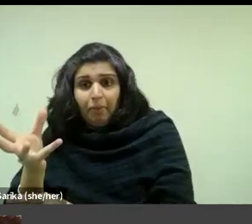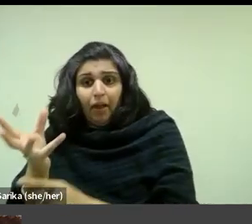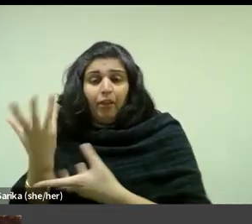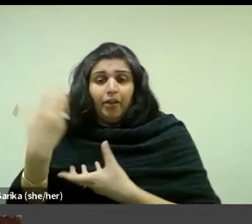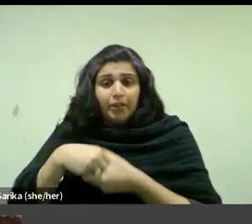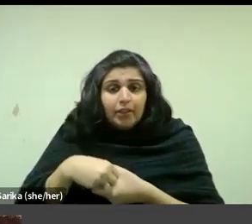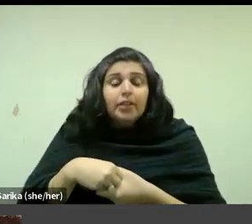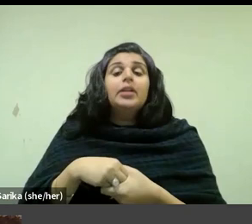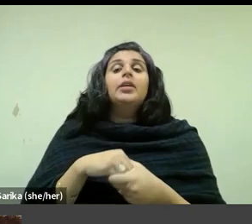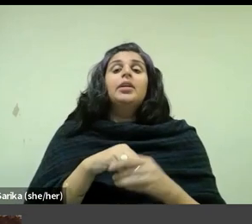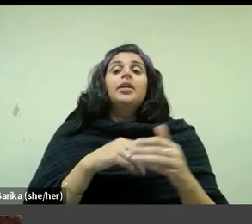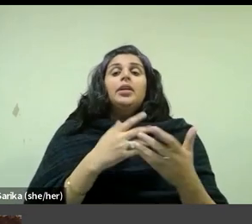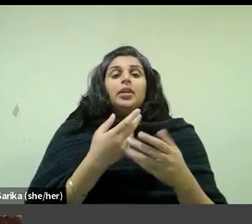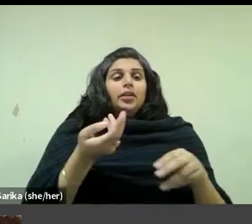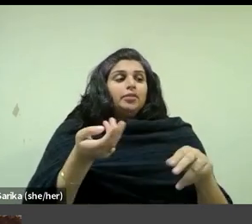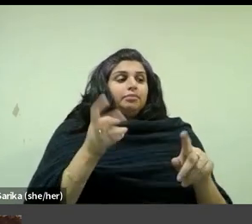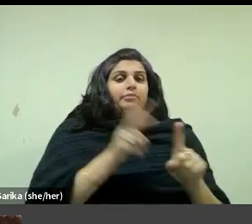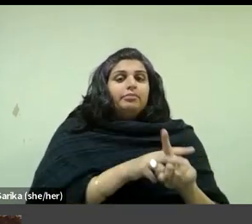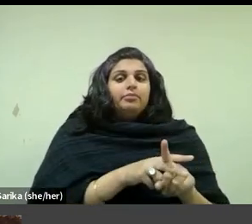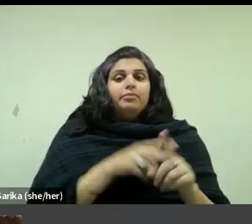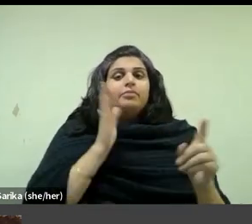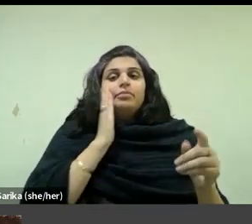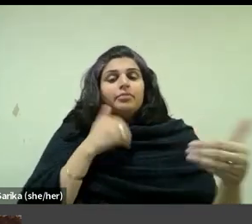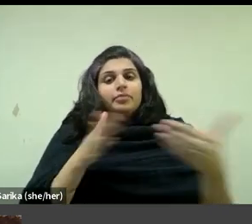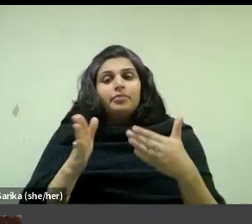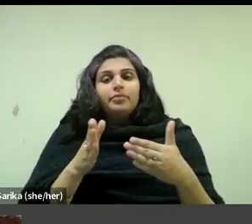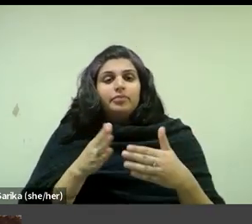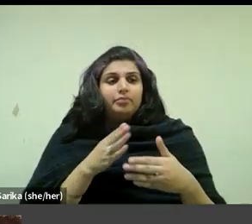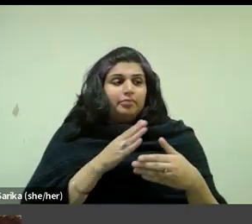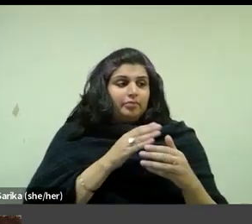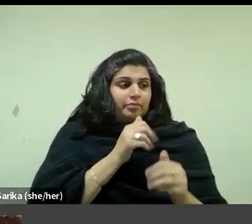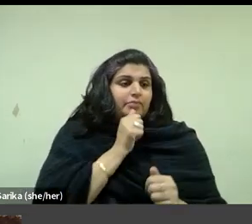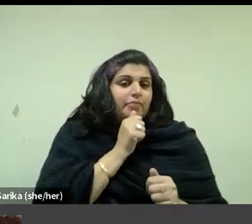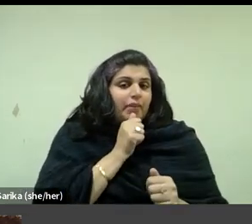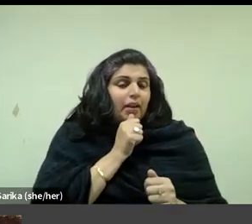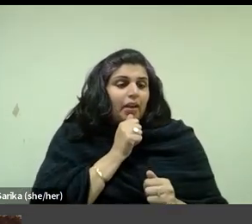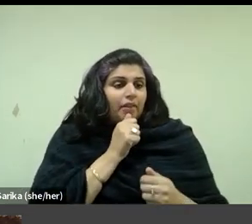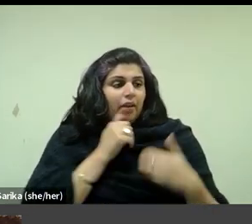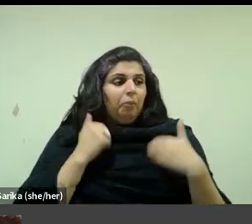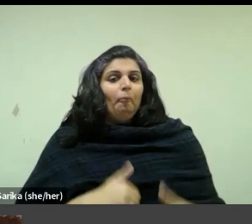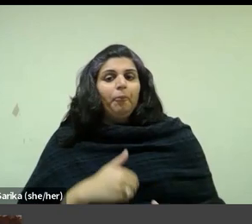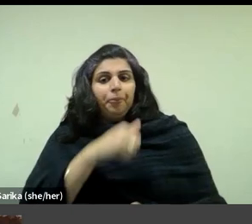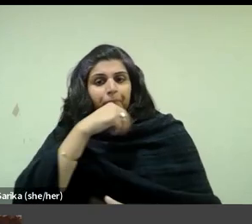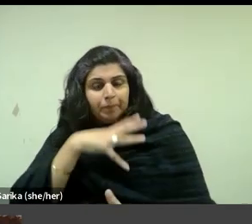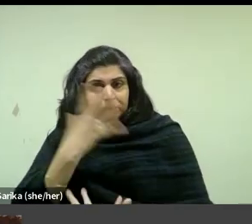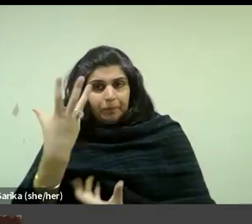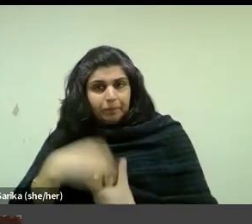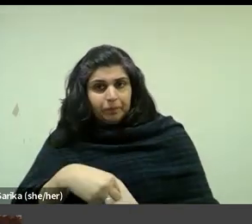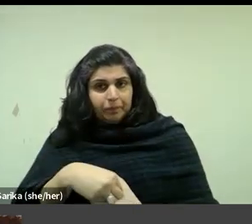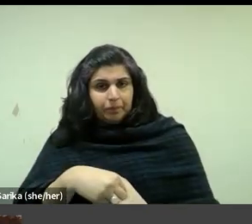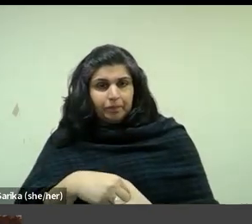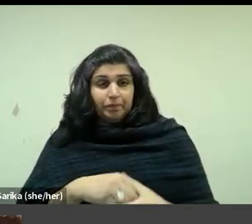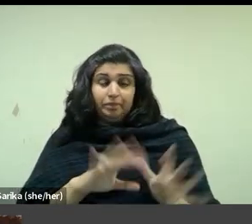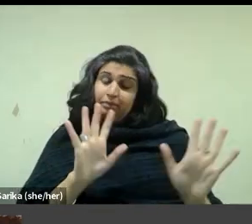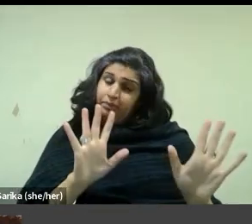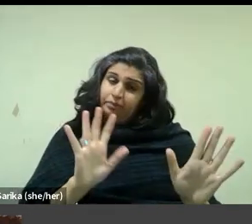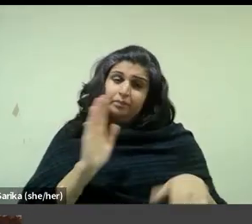arrangement assigning bedrooms to the categories of the private, the corporeal and the feminine warned against doing so.